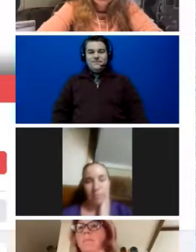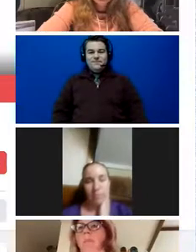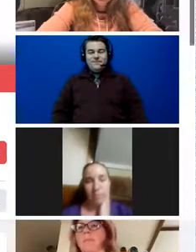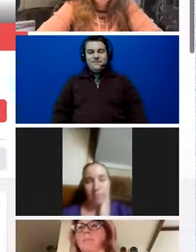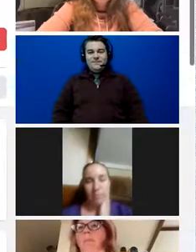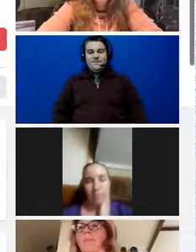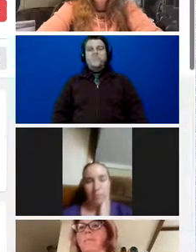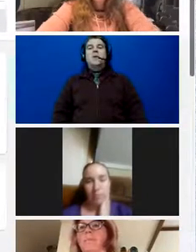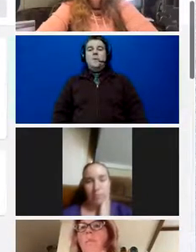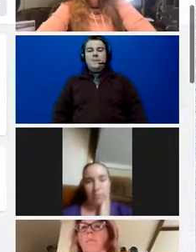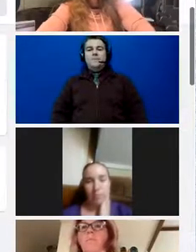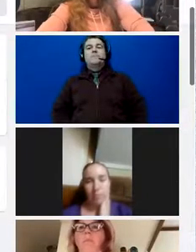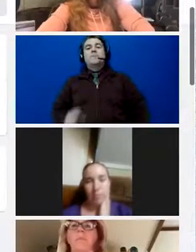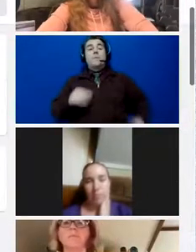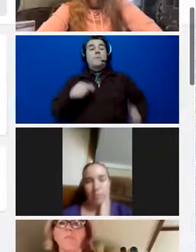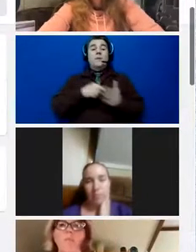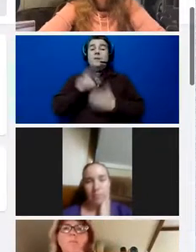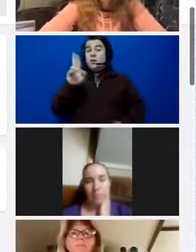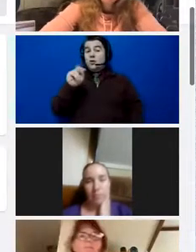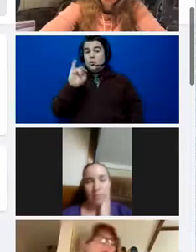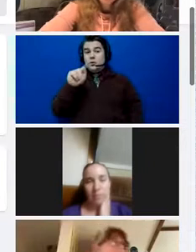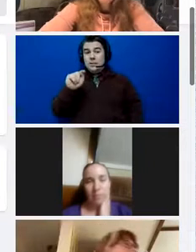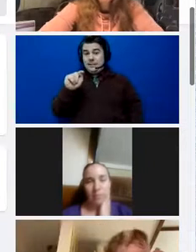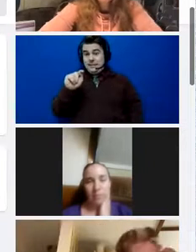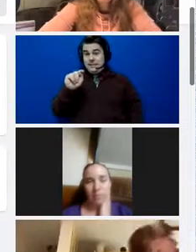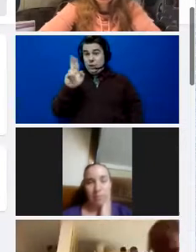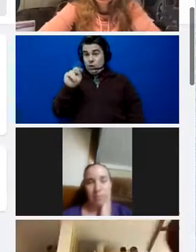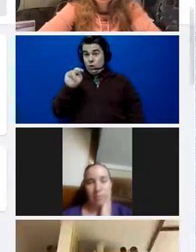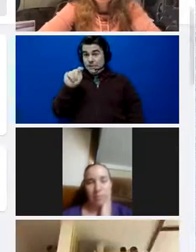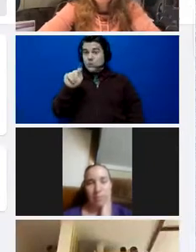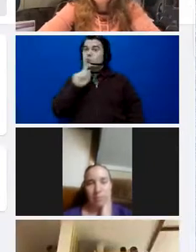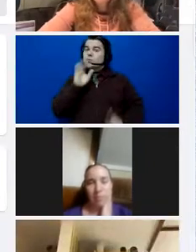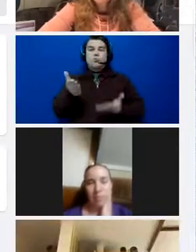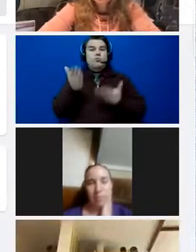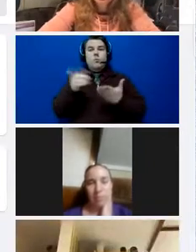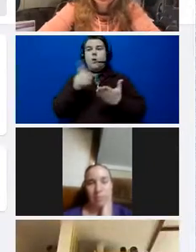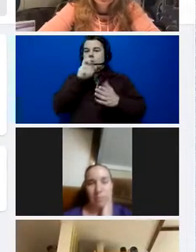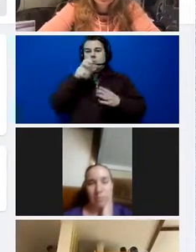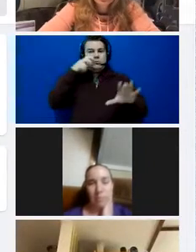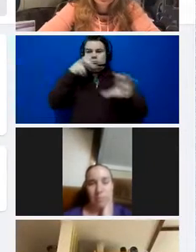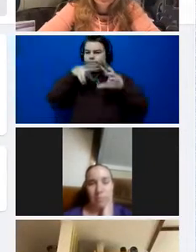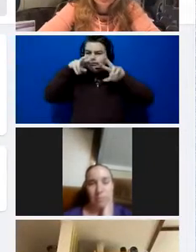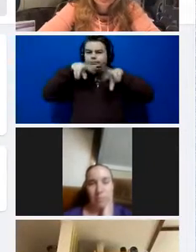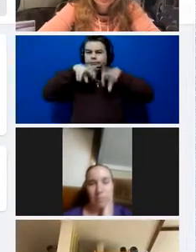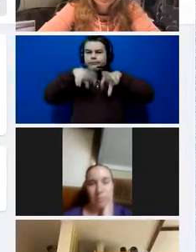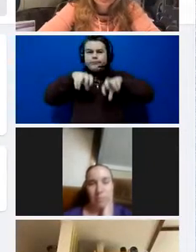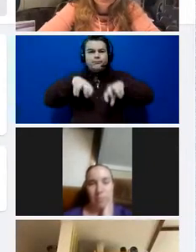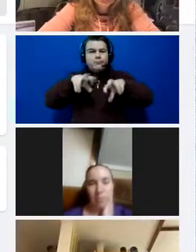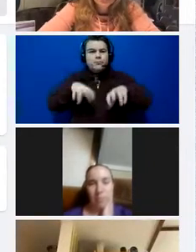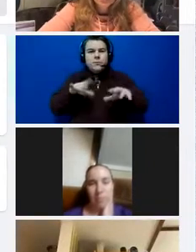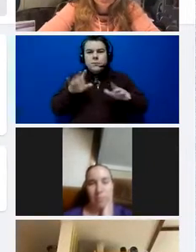All right. So these units is where I would really love for you guys to dive into getting started. Oh, hold on just a second.